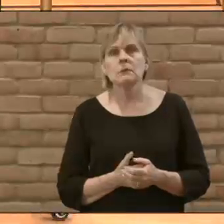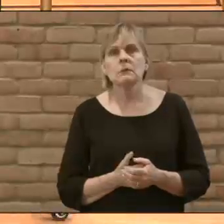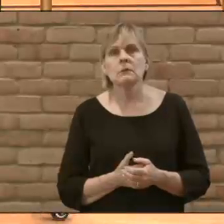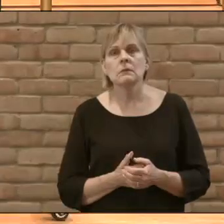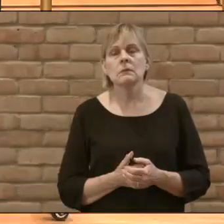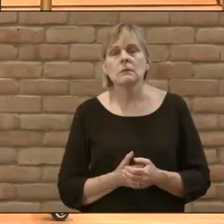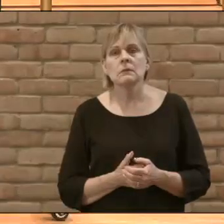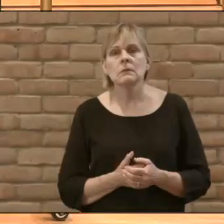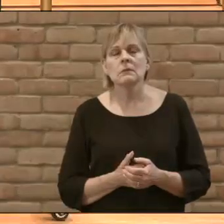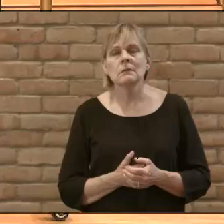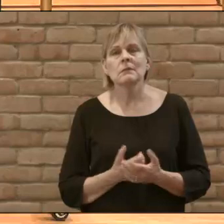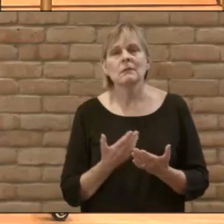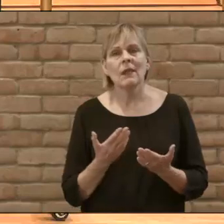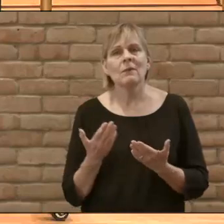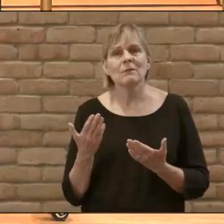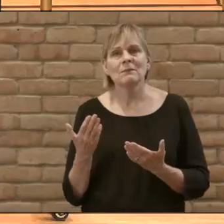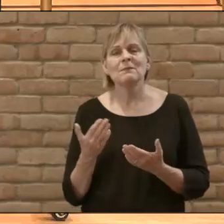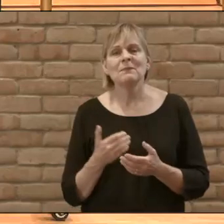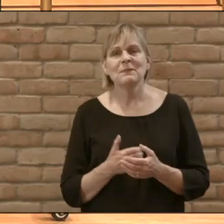There.